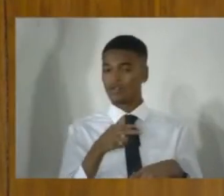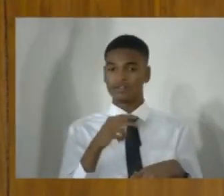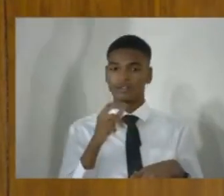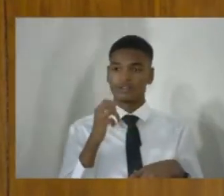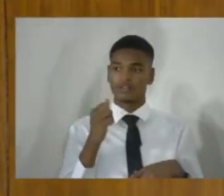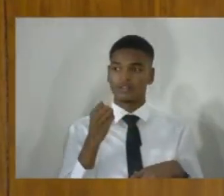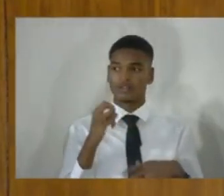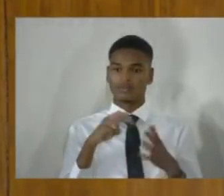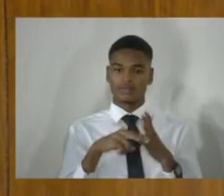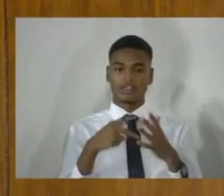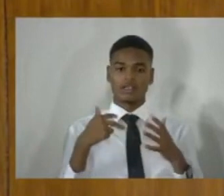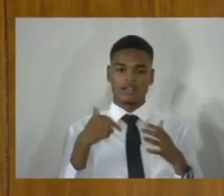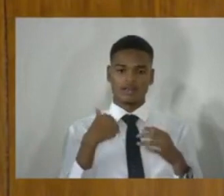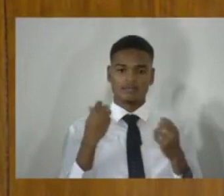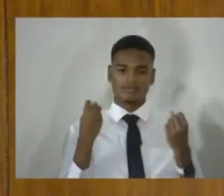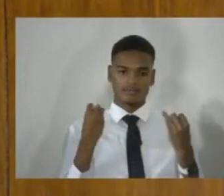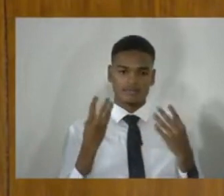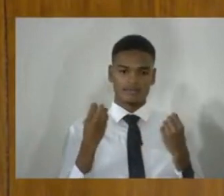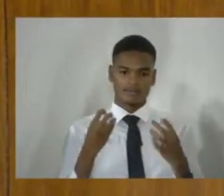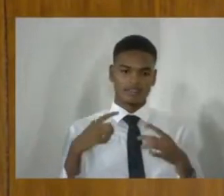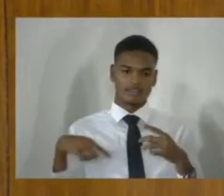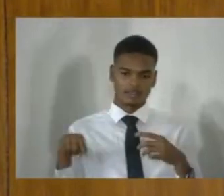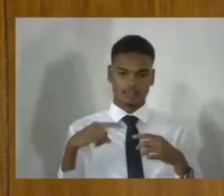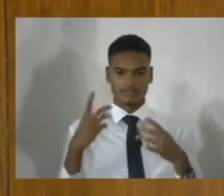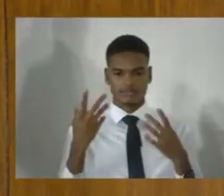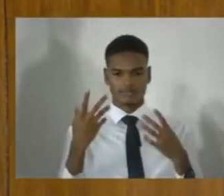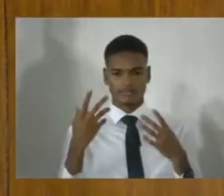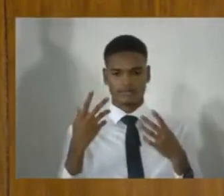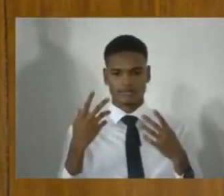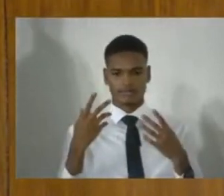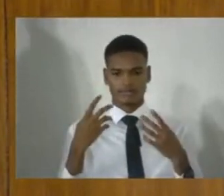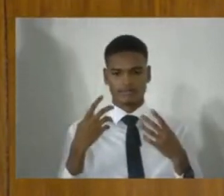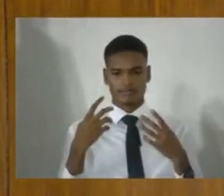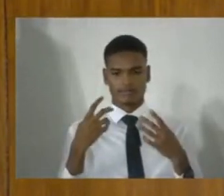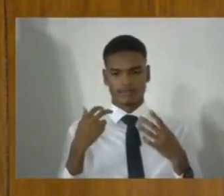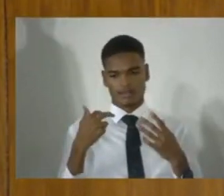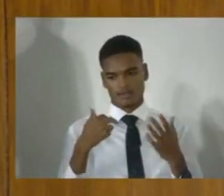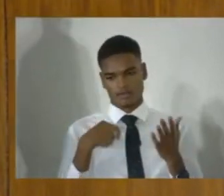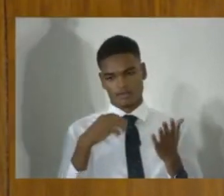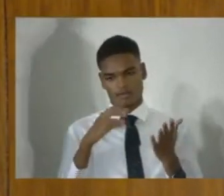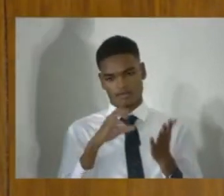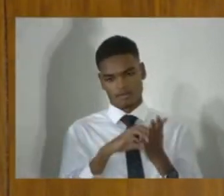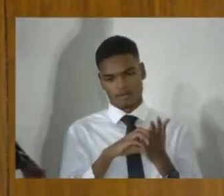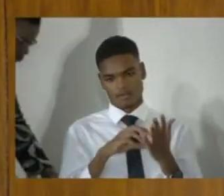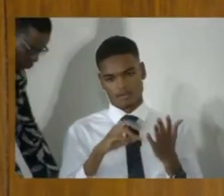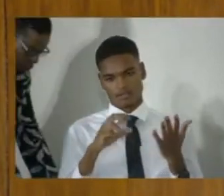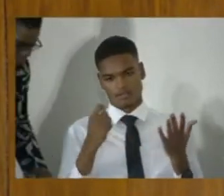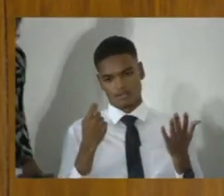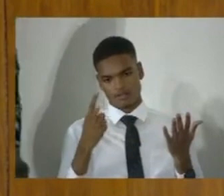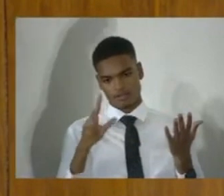several of these exceptions. Clause 12.3. Clause 11.2, as I've said.